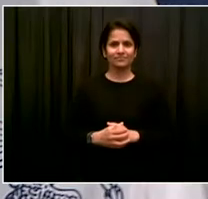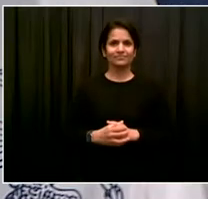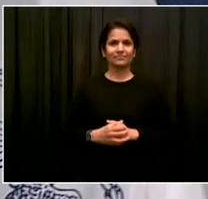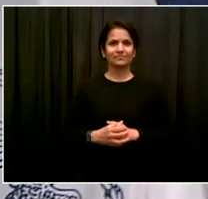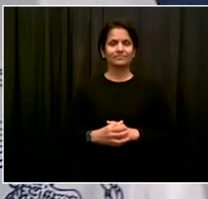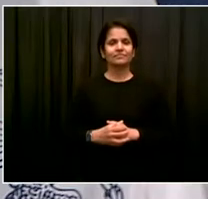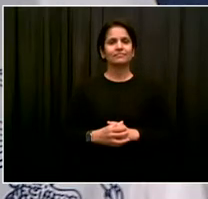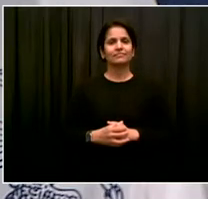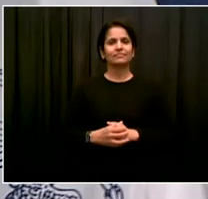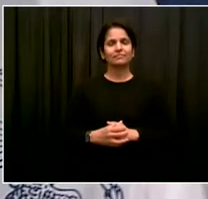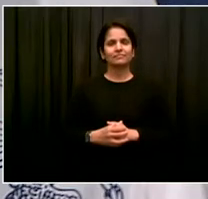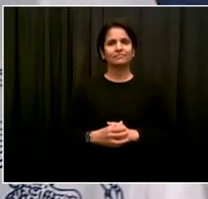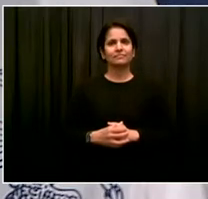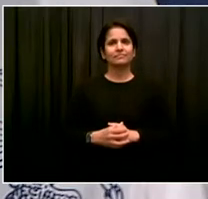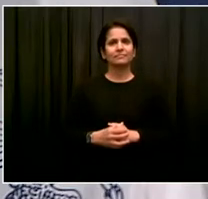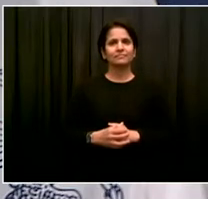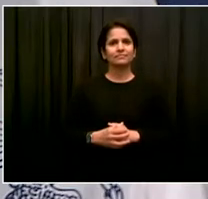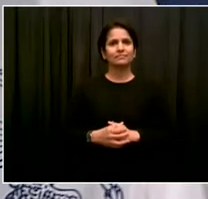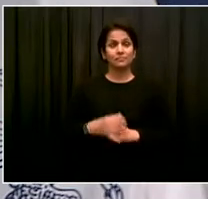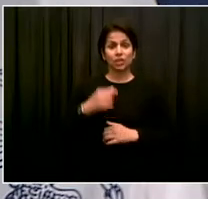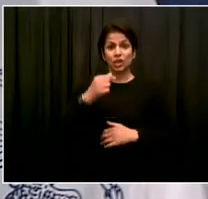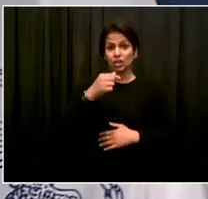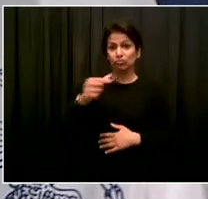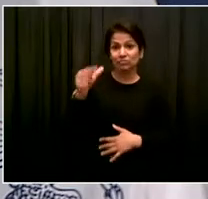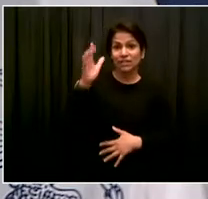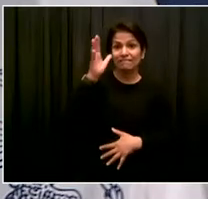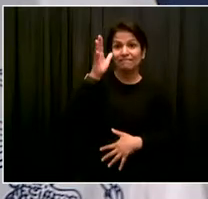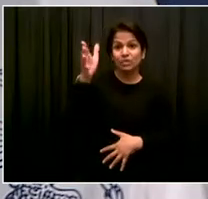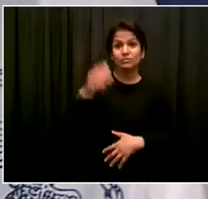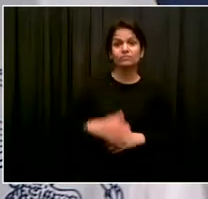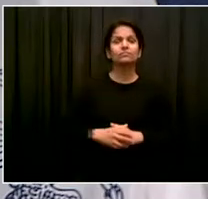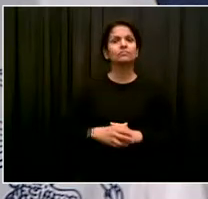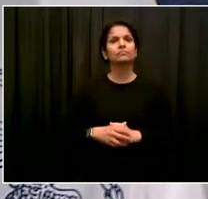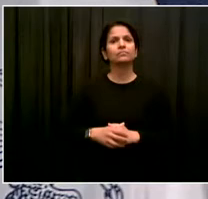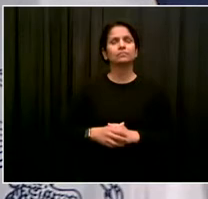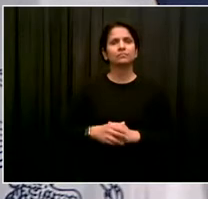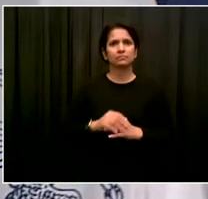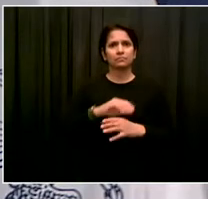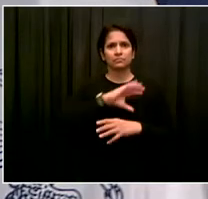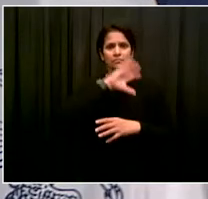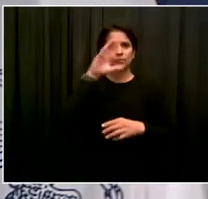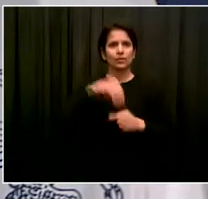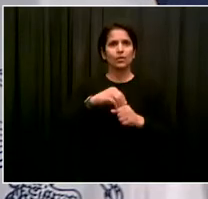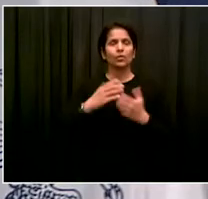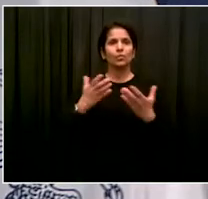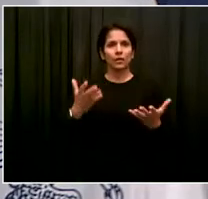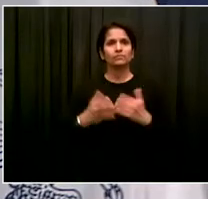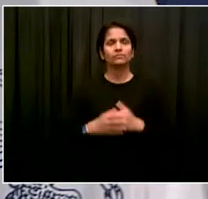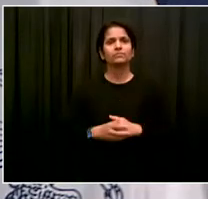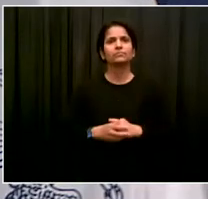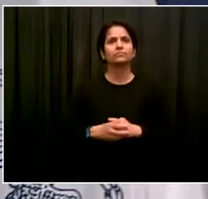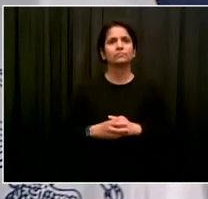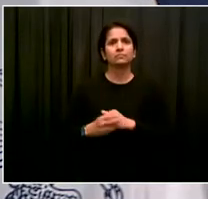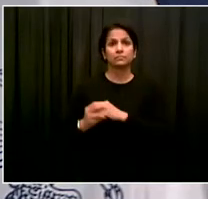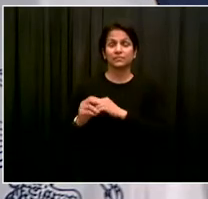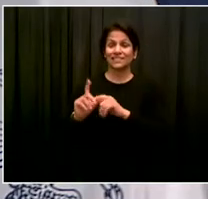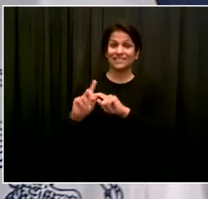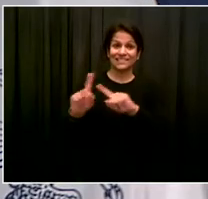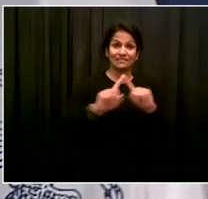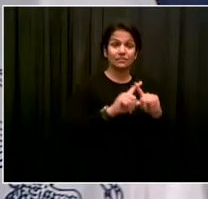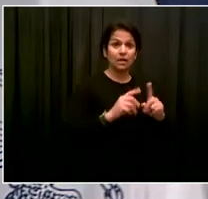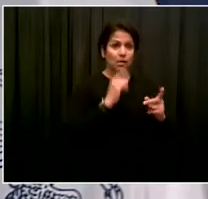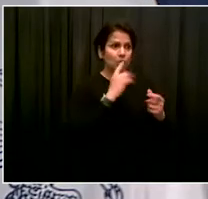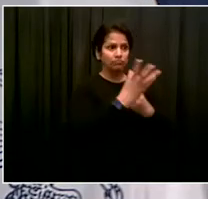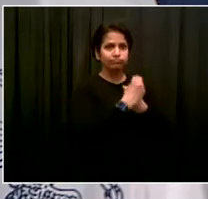we've got to use every tool, every approach and we've all got to be a part of it. So one of the